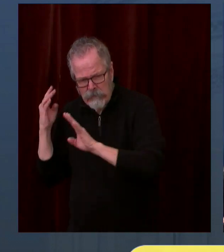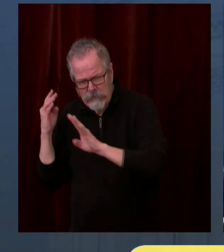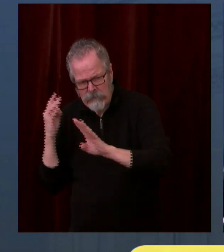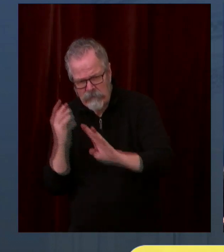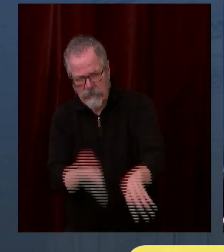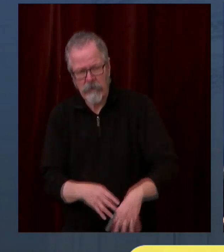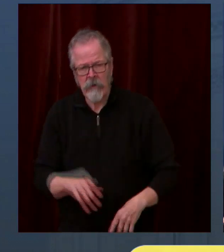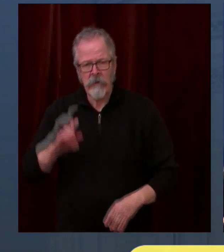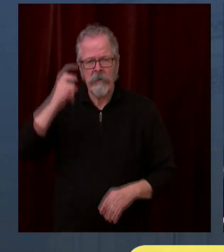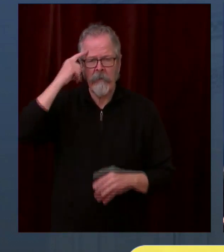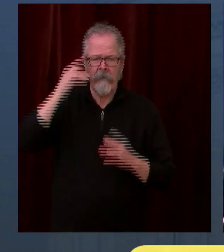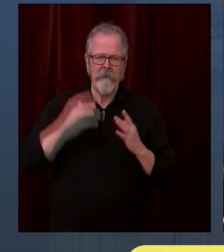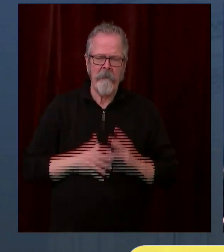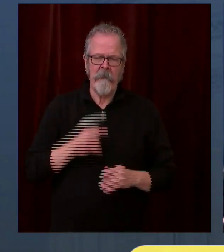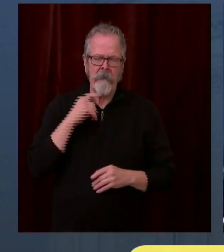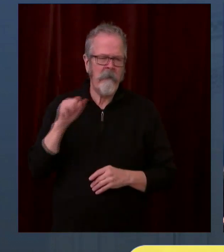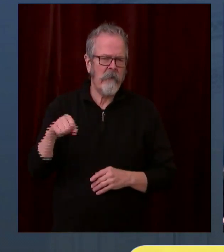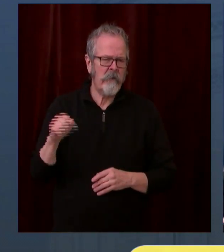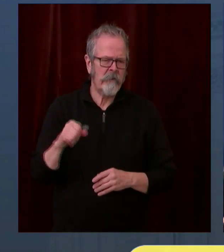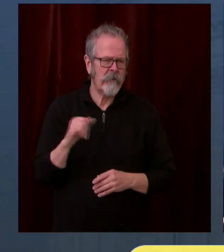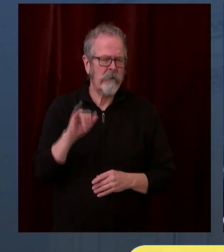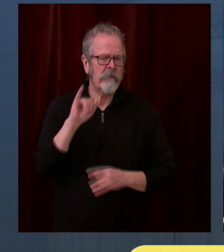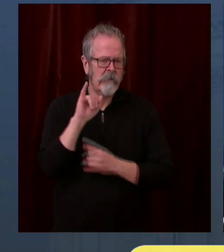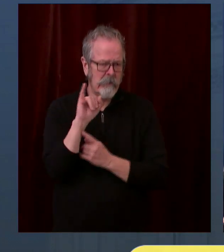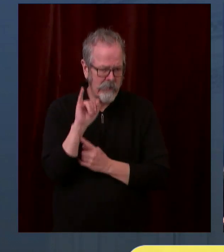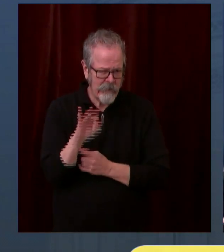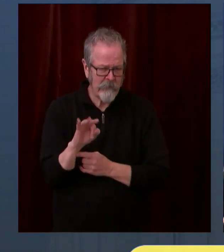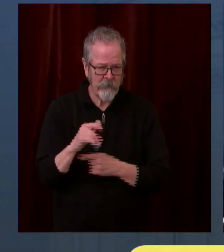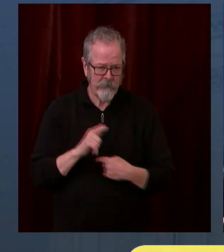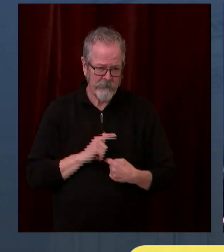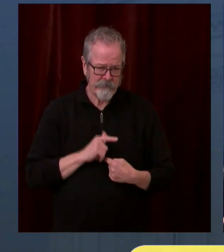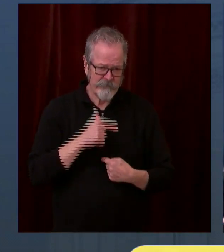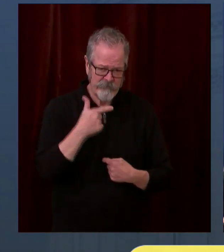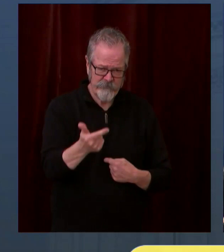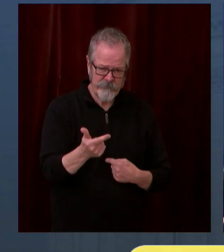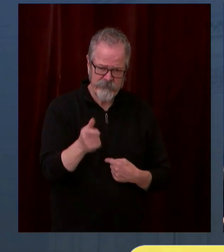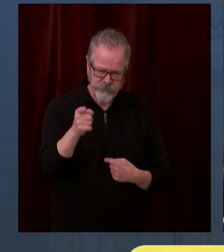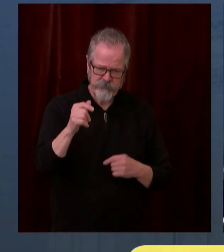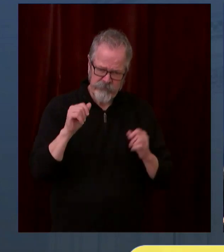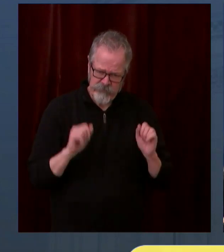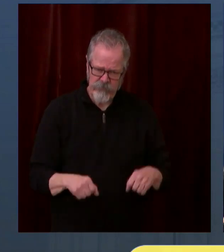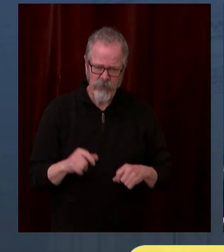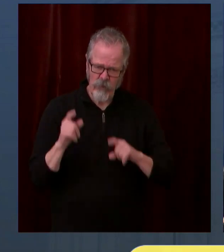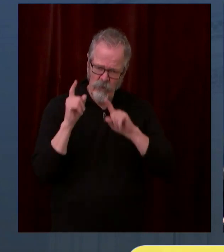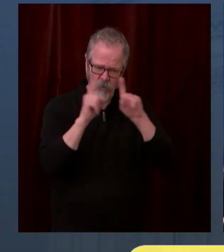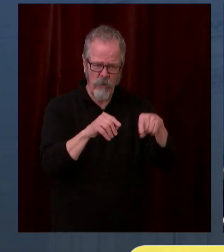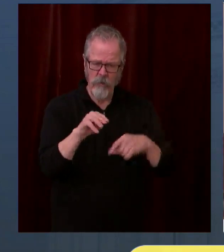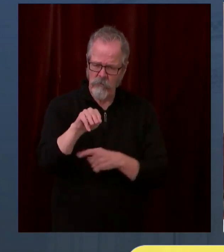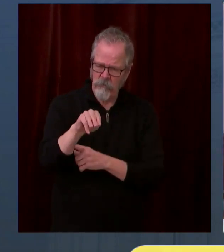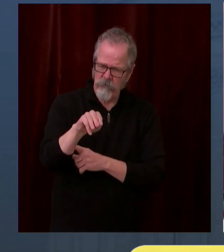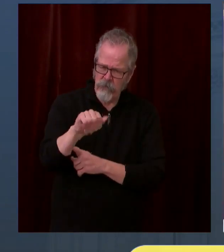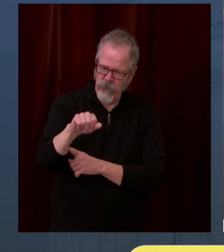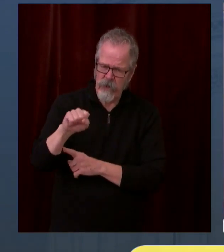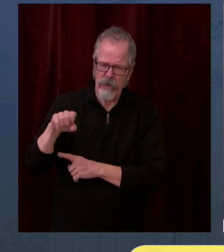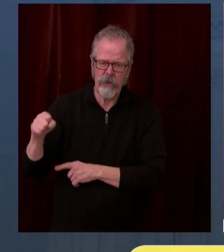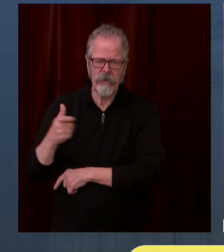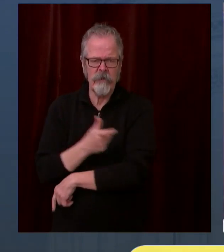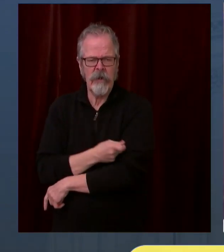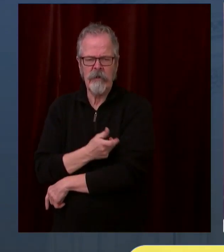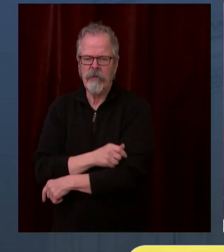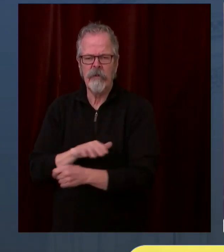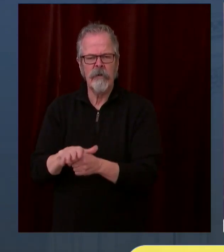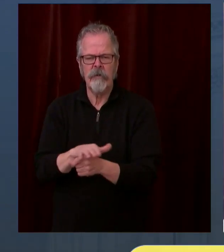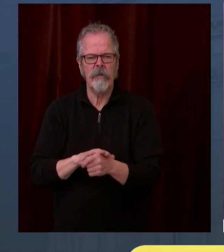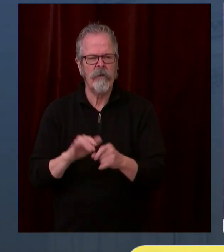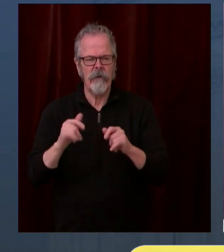issue about moving to the next tier? Yeah, Governor, thanks. So a couple of